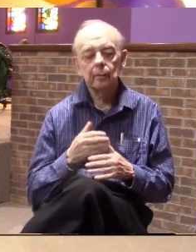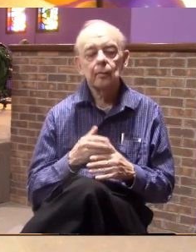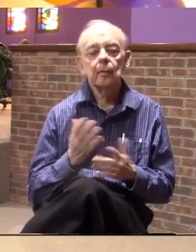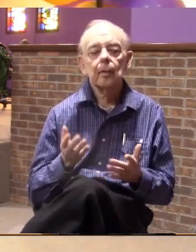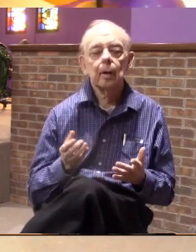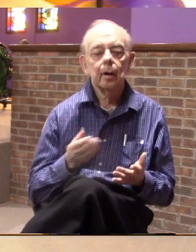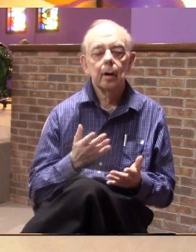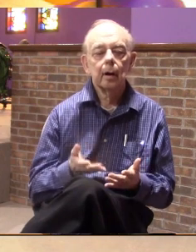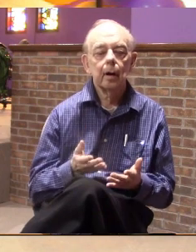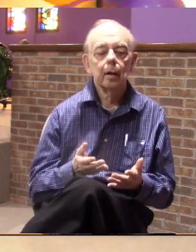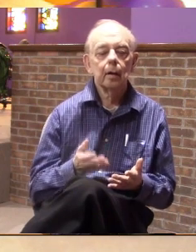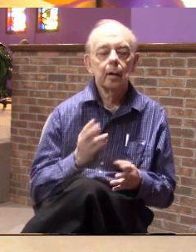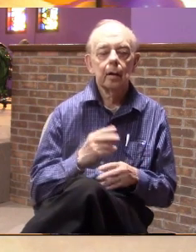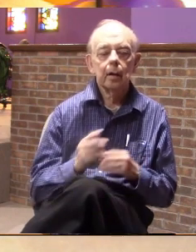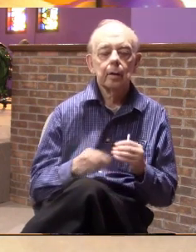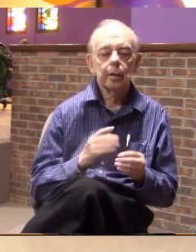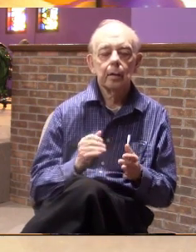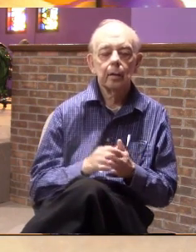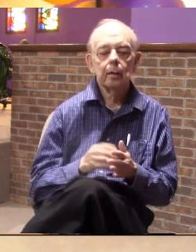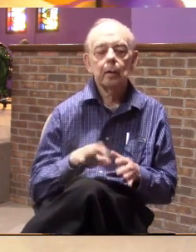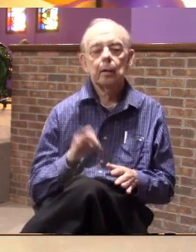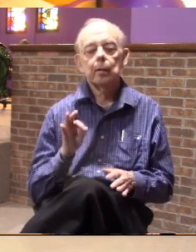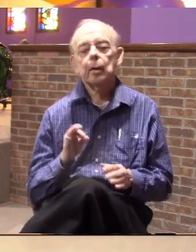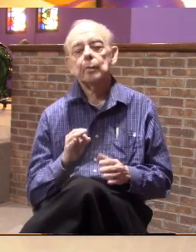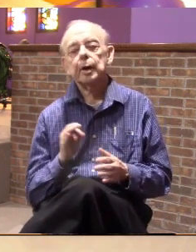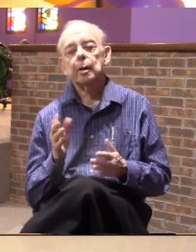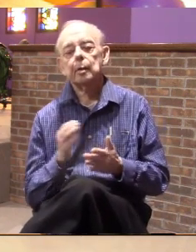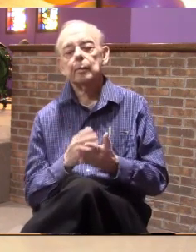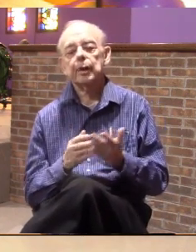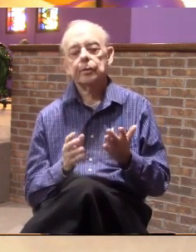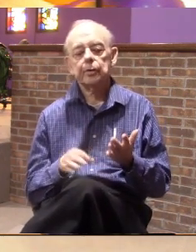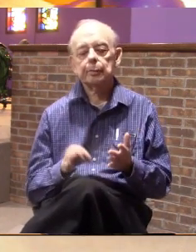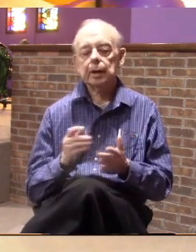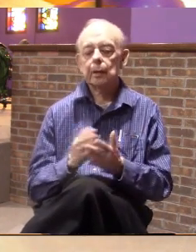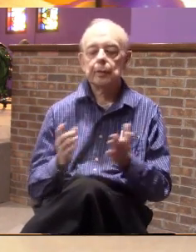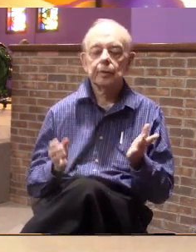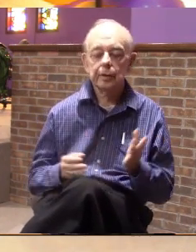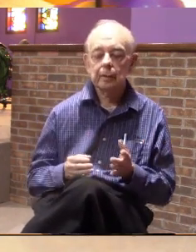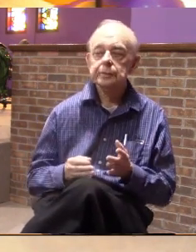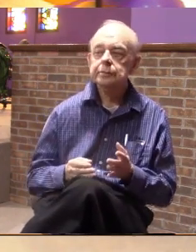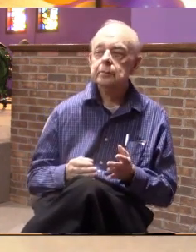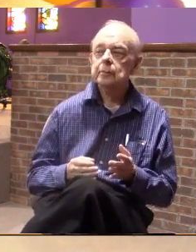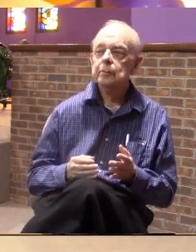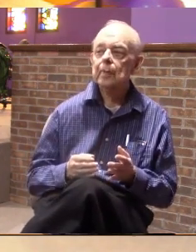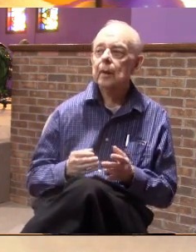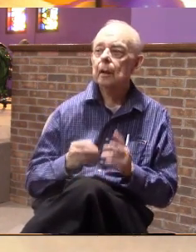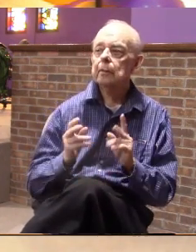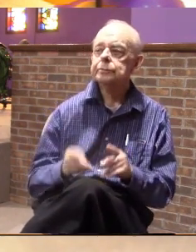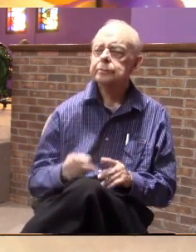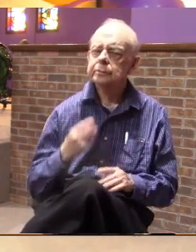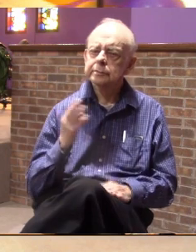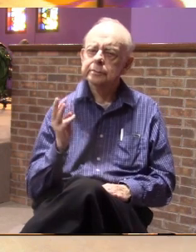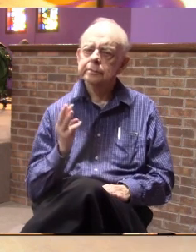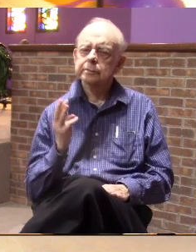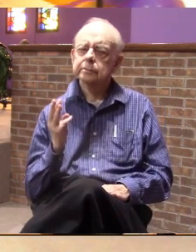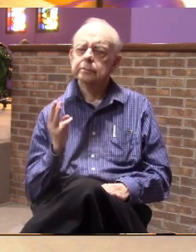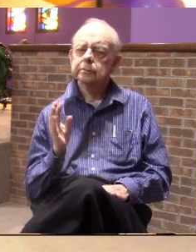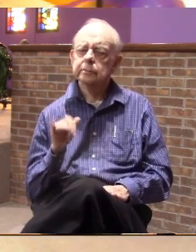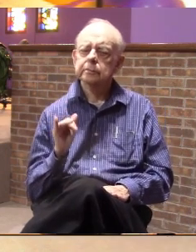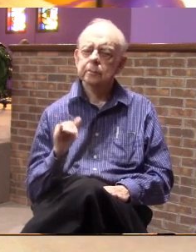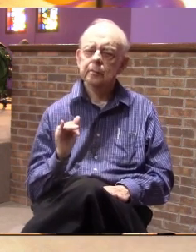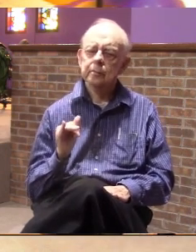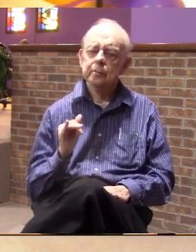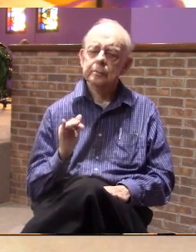laying there and he just kept working around it and picking up the pieces and picking up the pieces and everybody kept wondering okay yeah